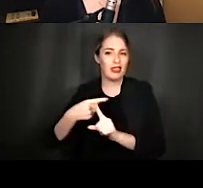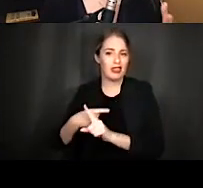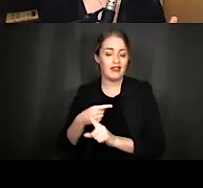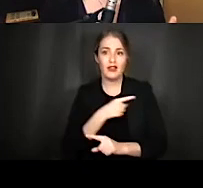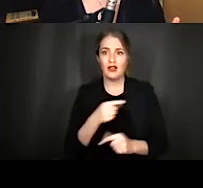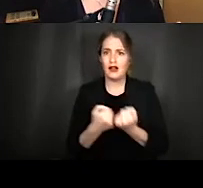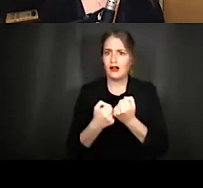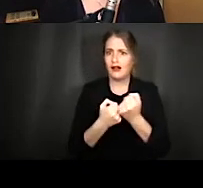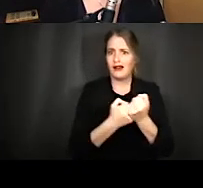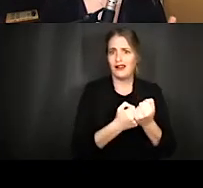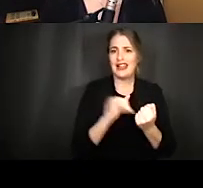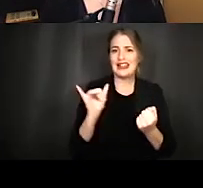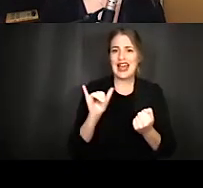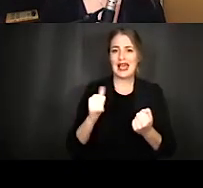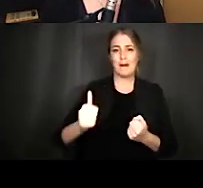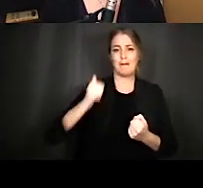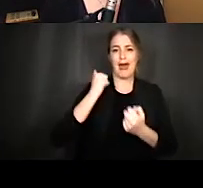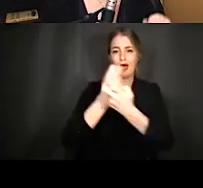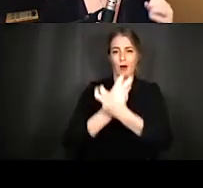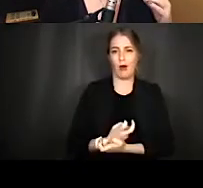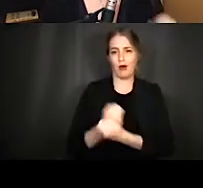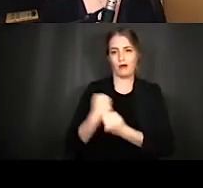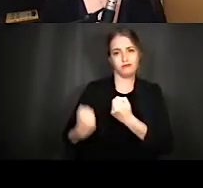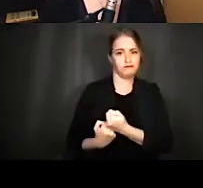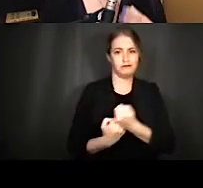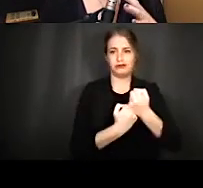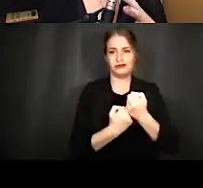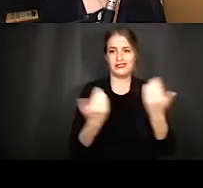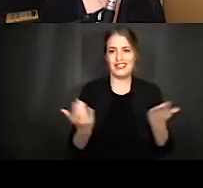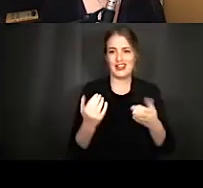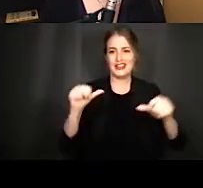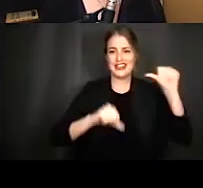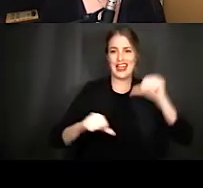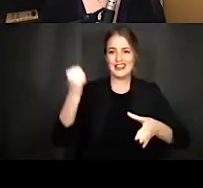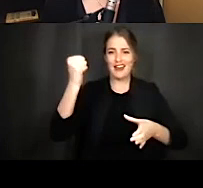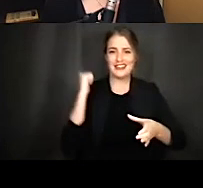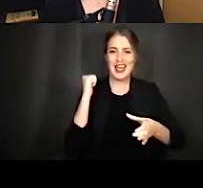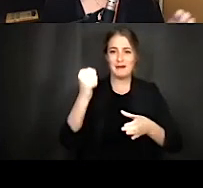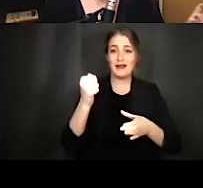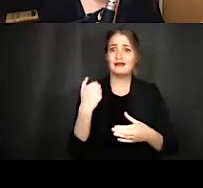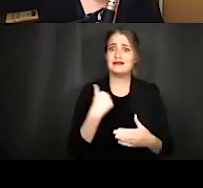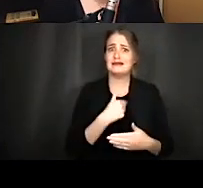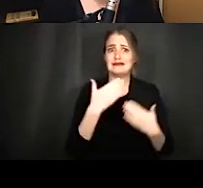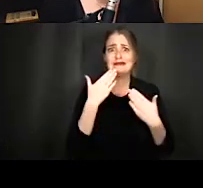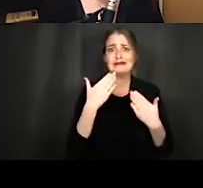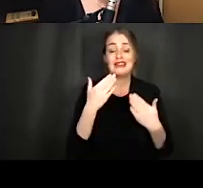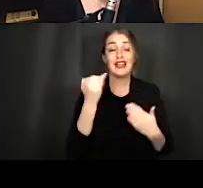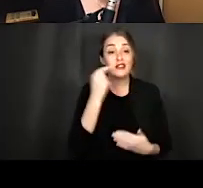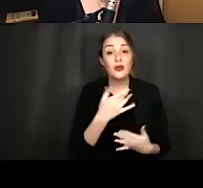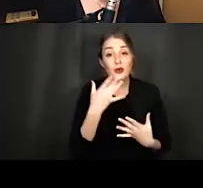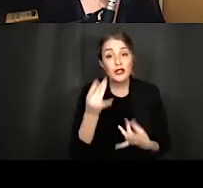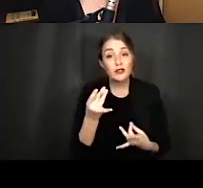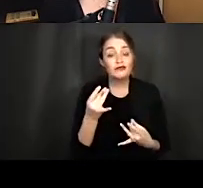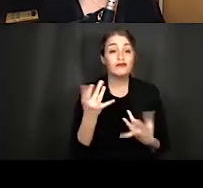of what's keeping us alive here at science on tap um if you we are really grateful and um if any of you are interested in becoming